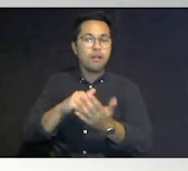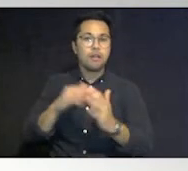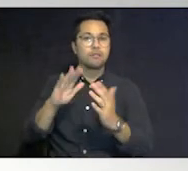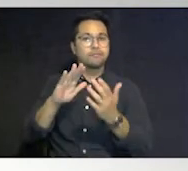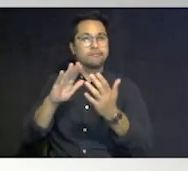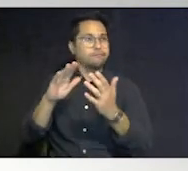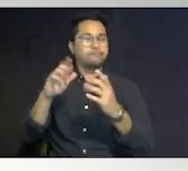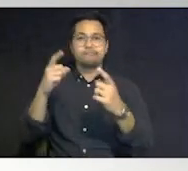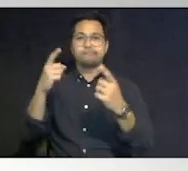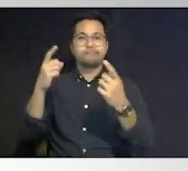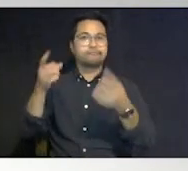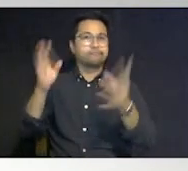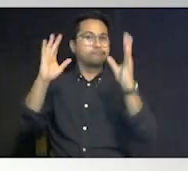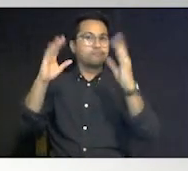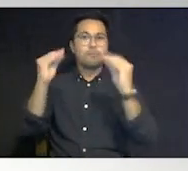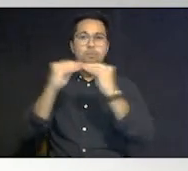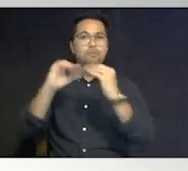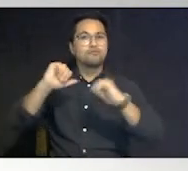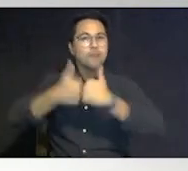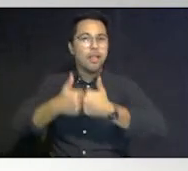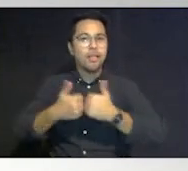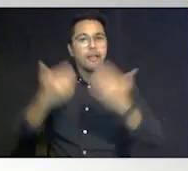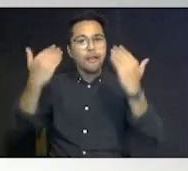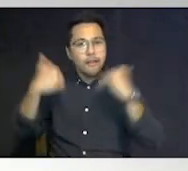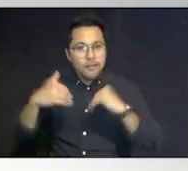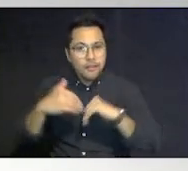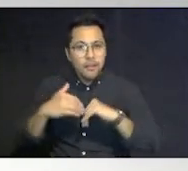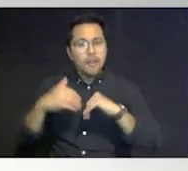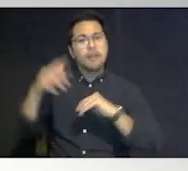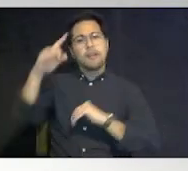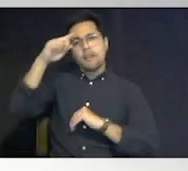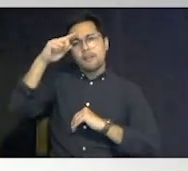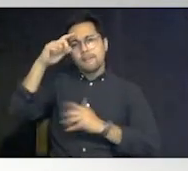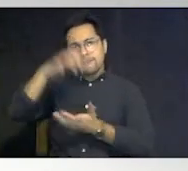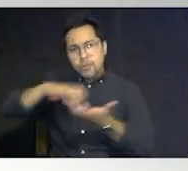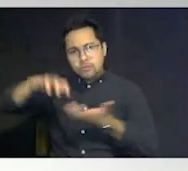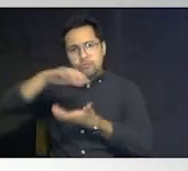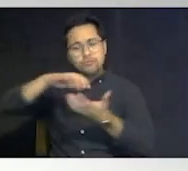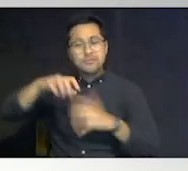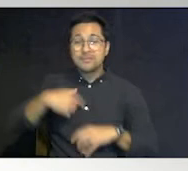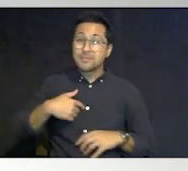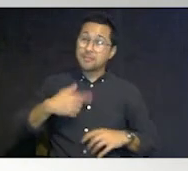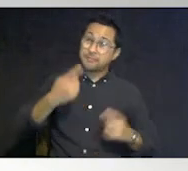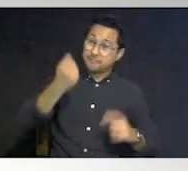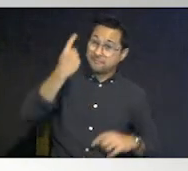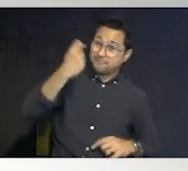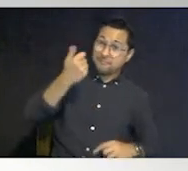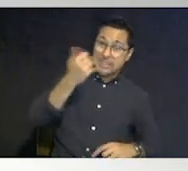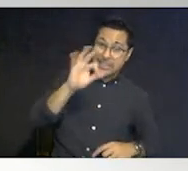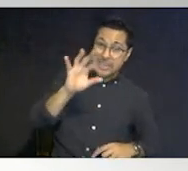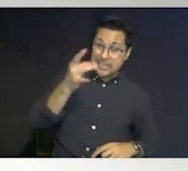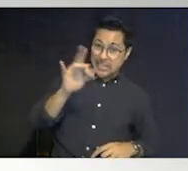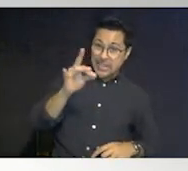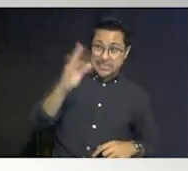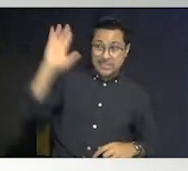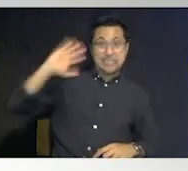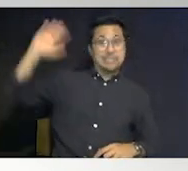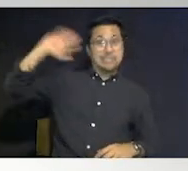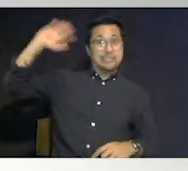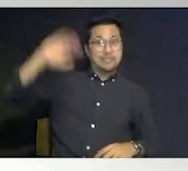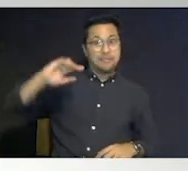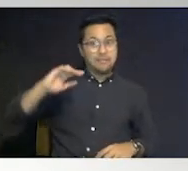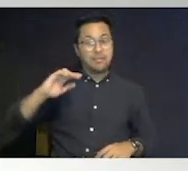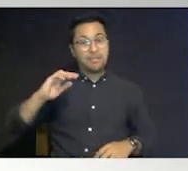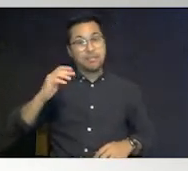confusion is probably the biggest one you know not too many of us were around in 1918 for the last global pandemic that